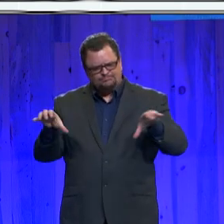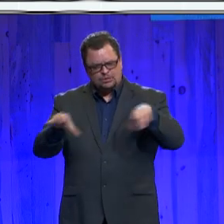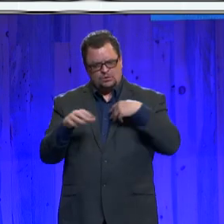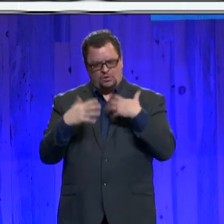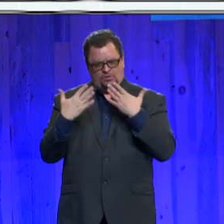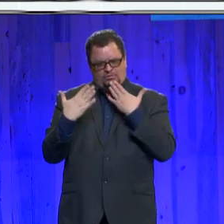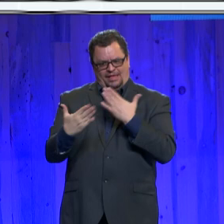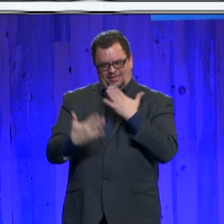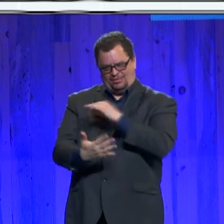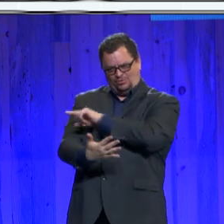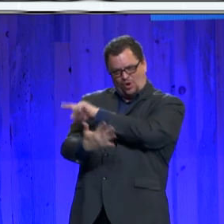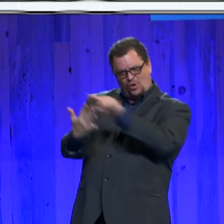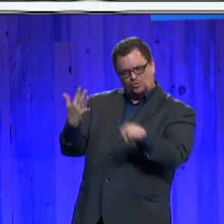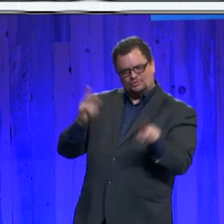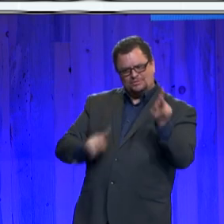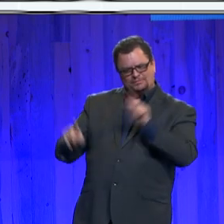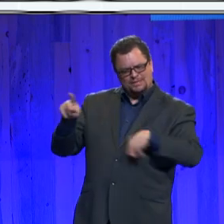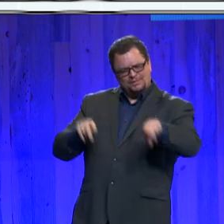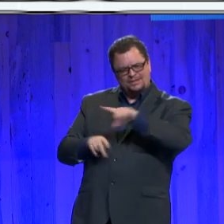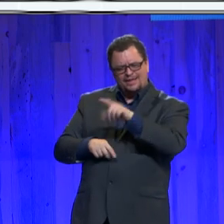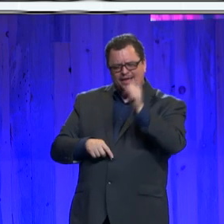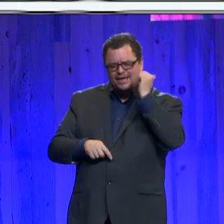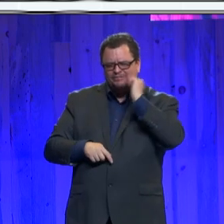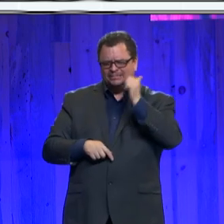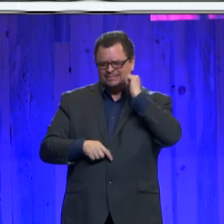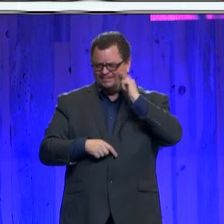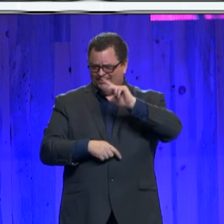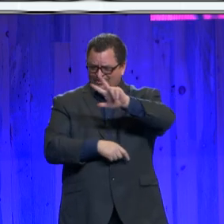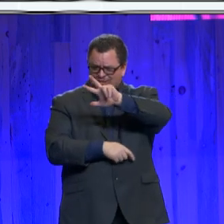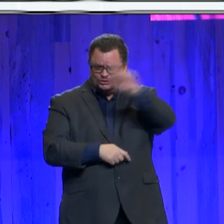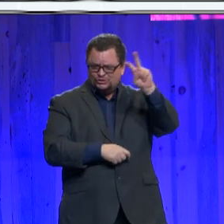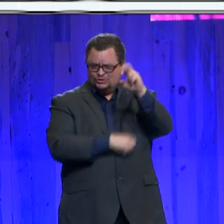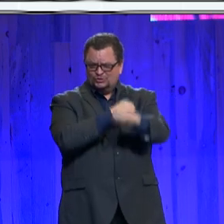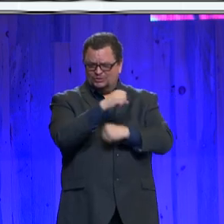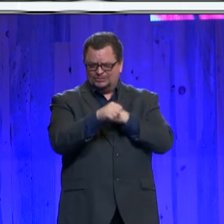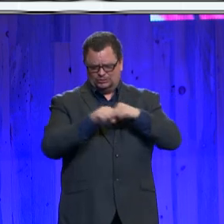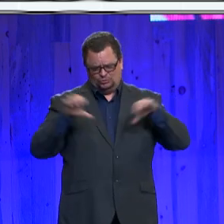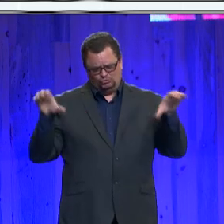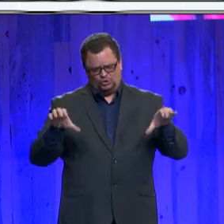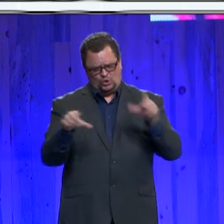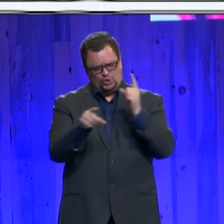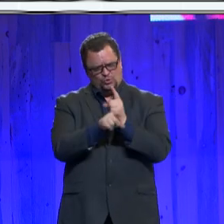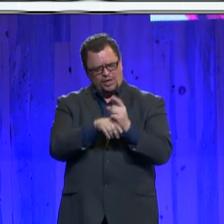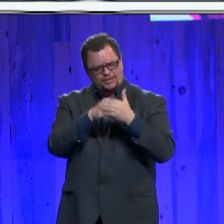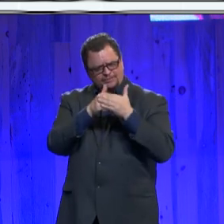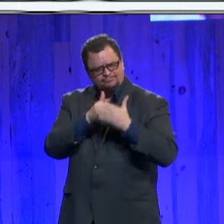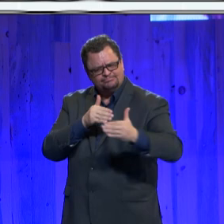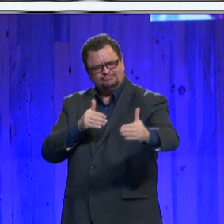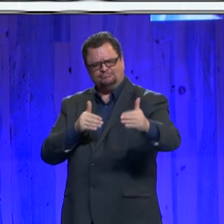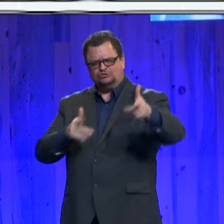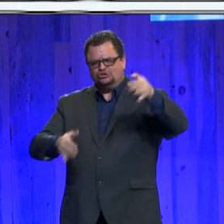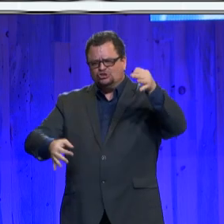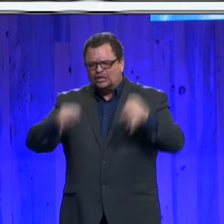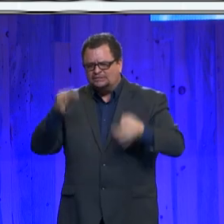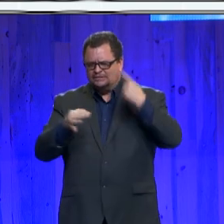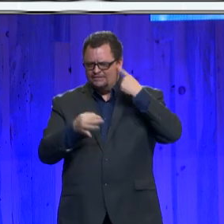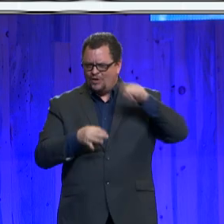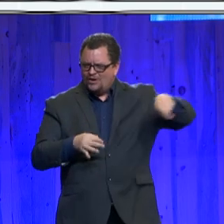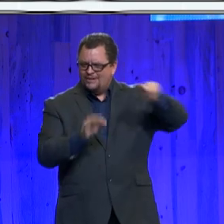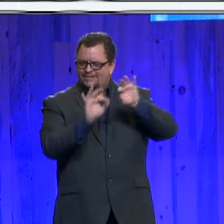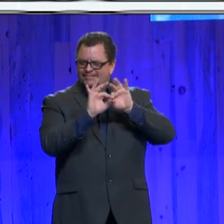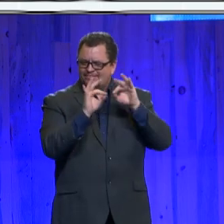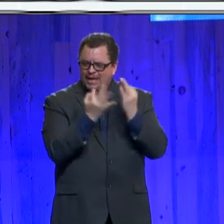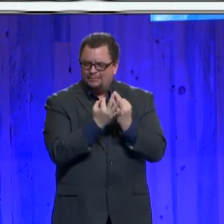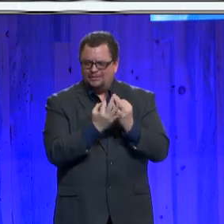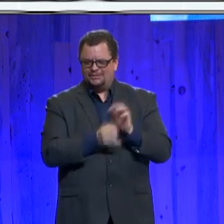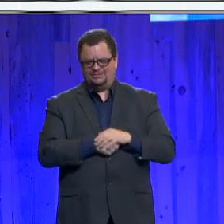every day for 32 years doing the next right thing to get justice for this family. Let's give them a